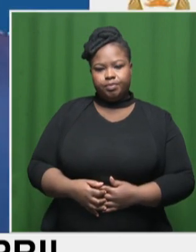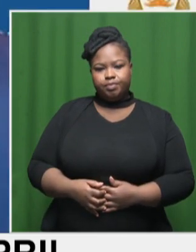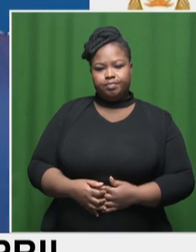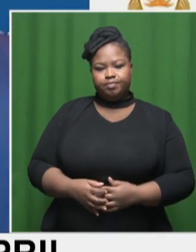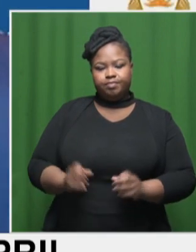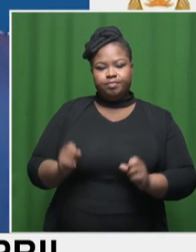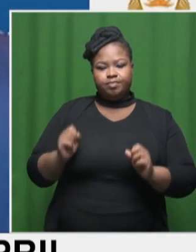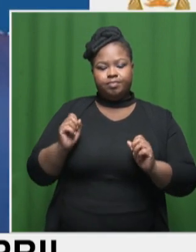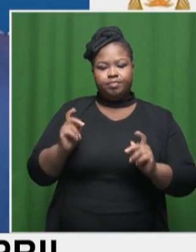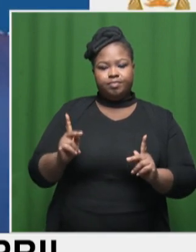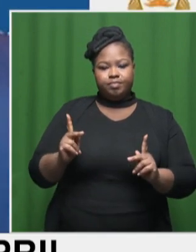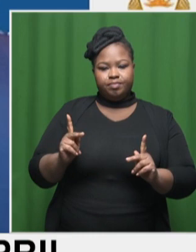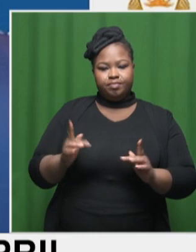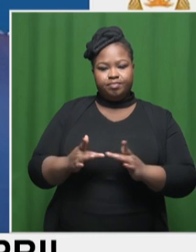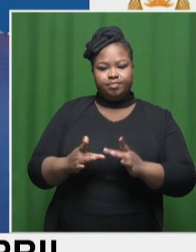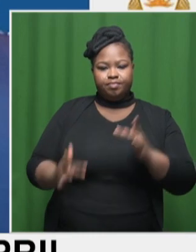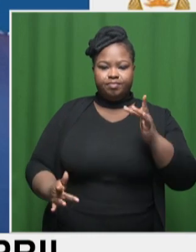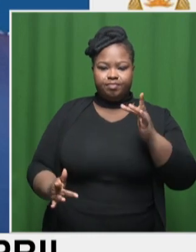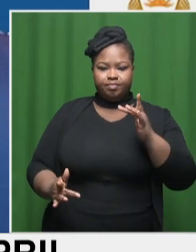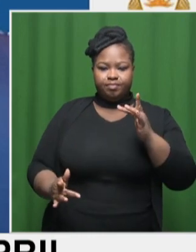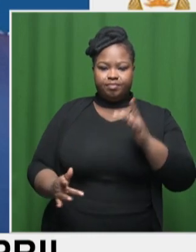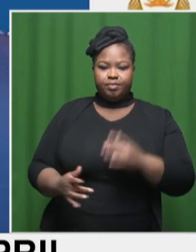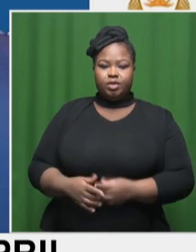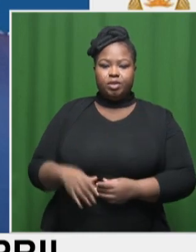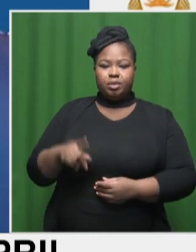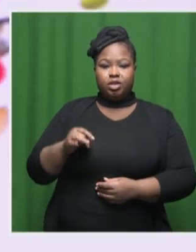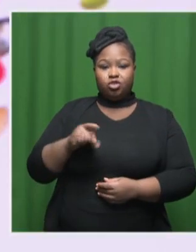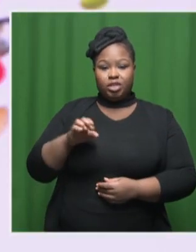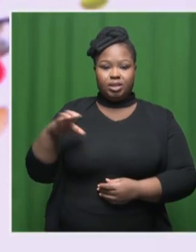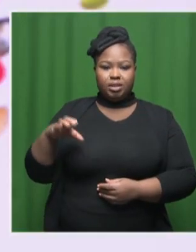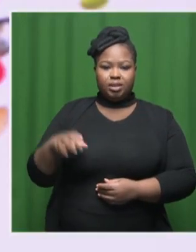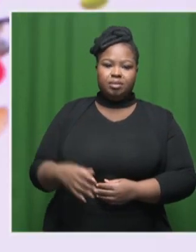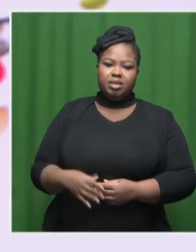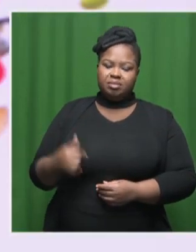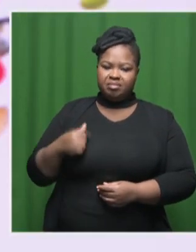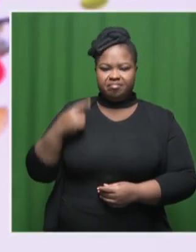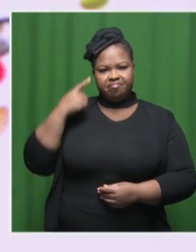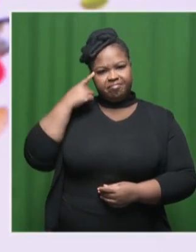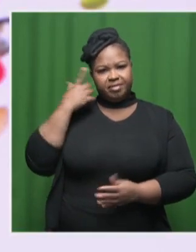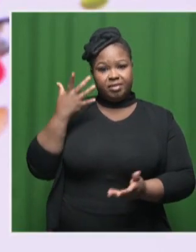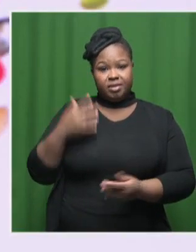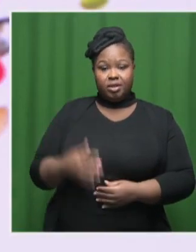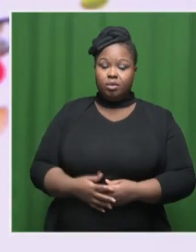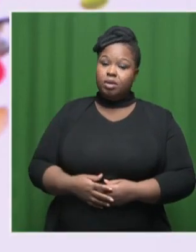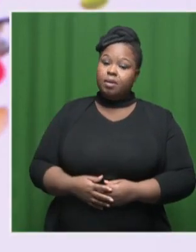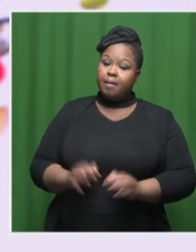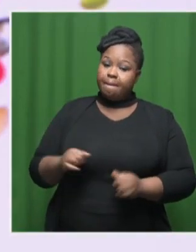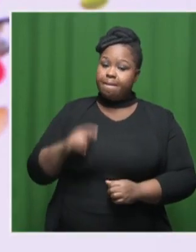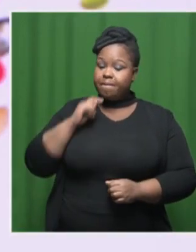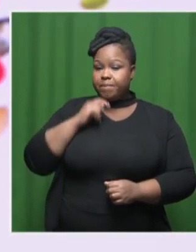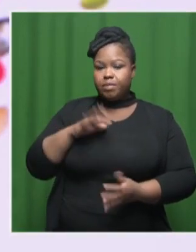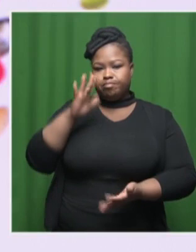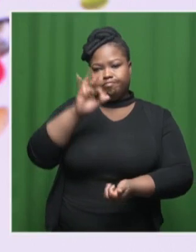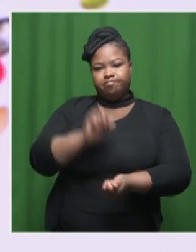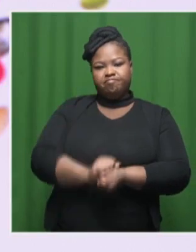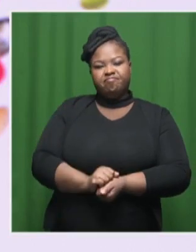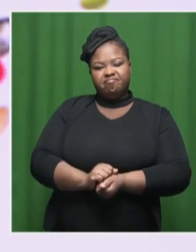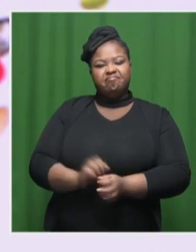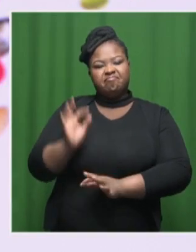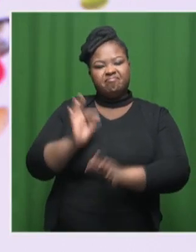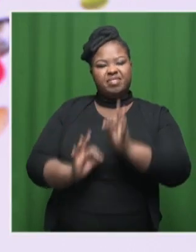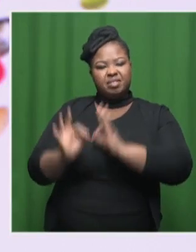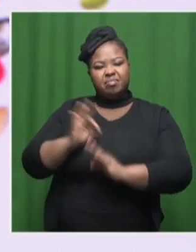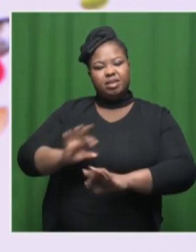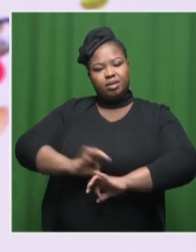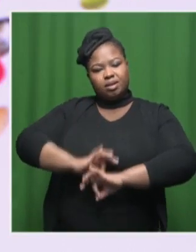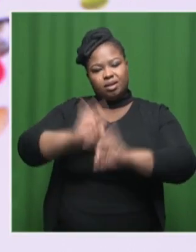All right. We've just lost that connection there to Patrick. But, you know, I think practically has already summed up for us what we